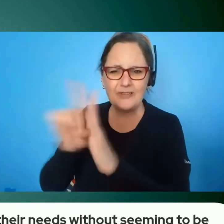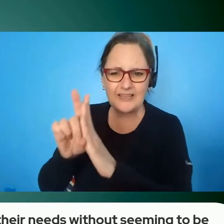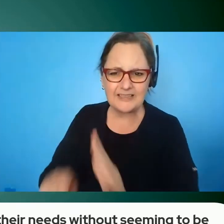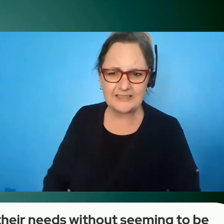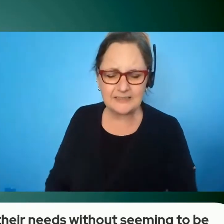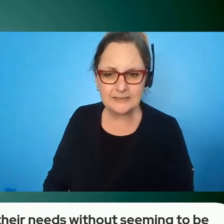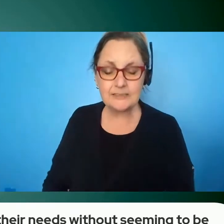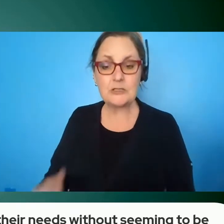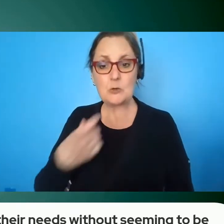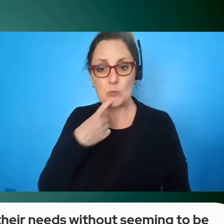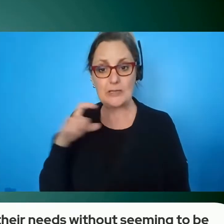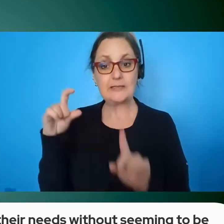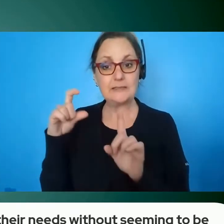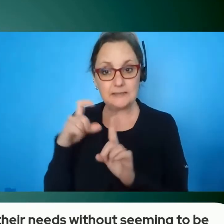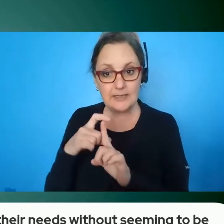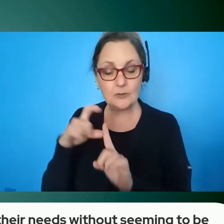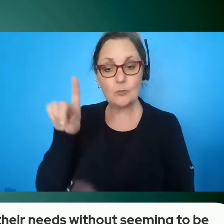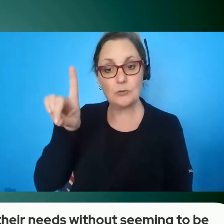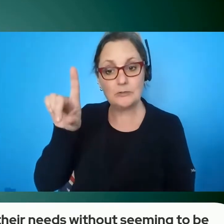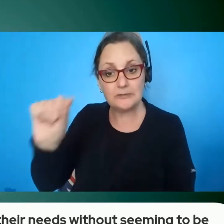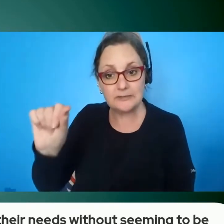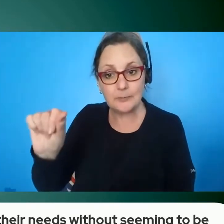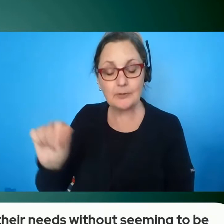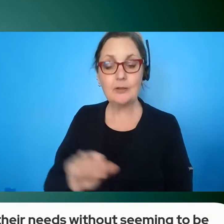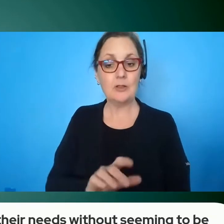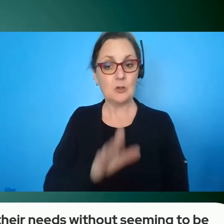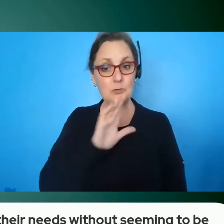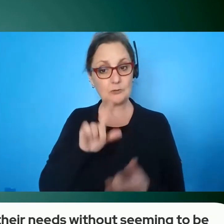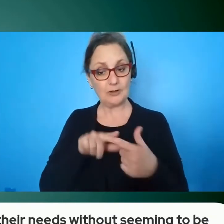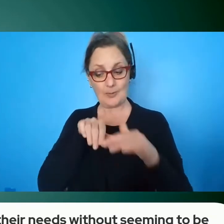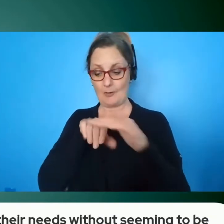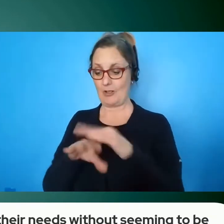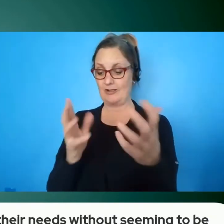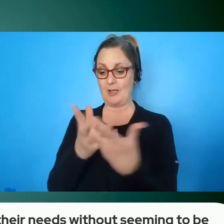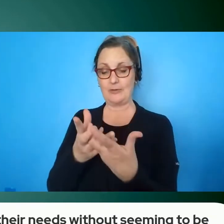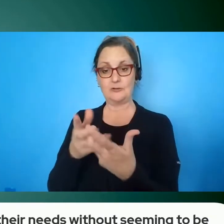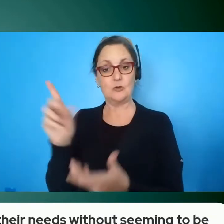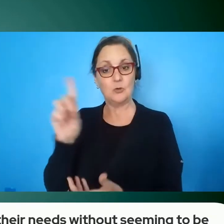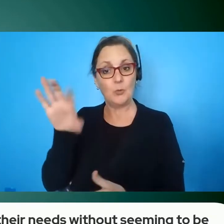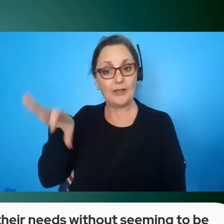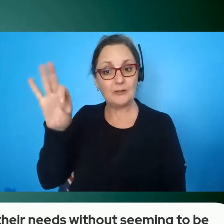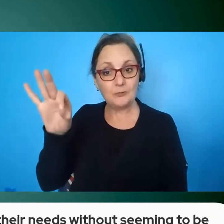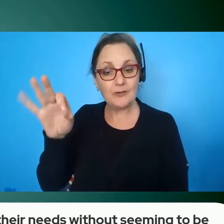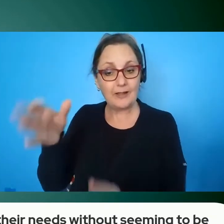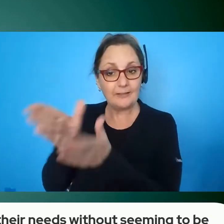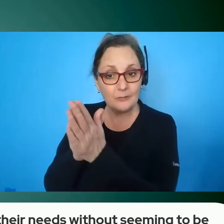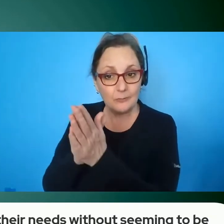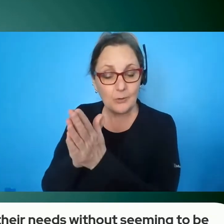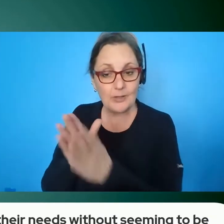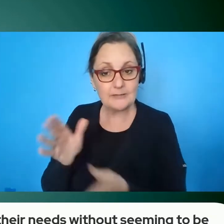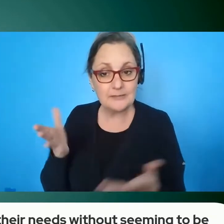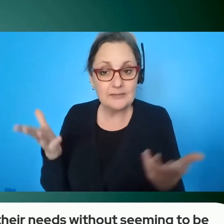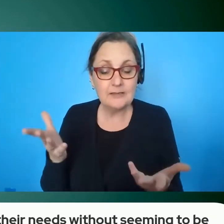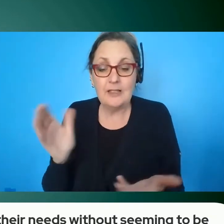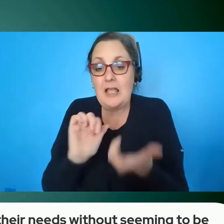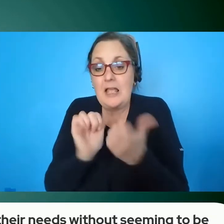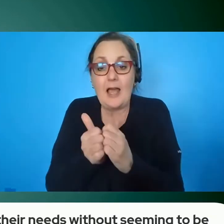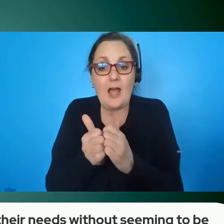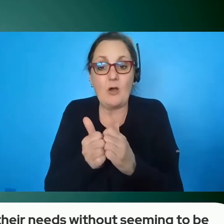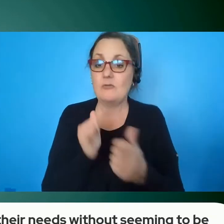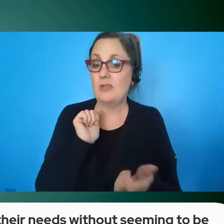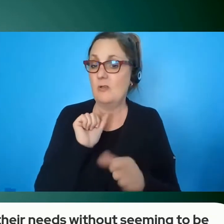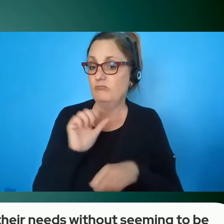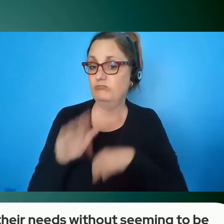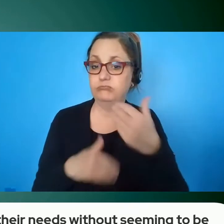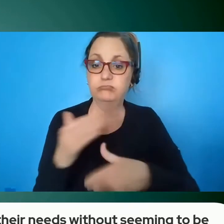the word disability we talk about where accommodations are how to find them how they work how they are to